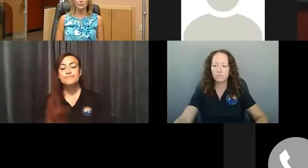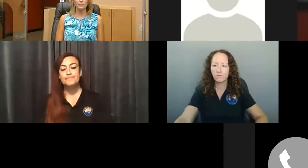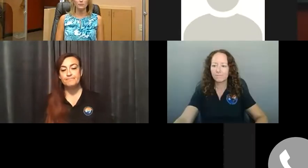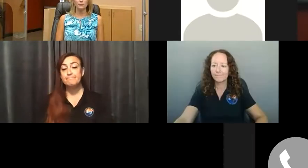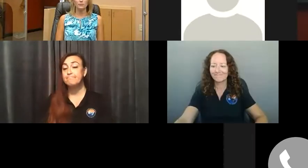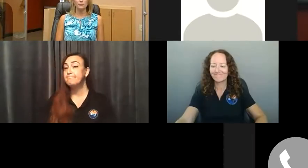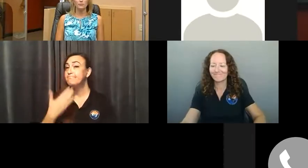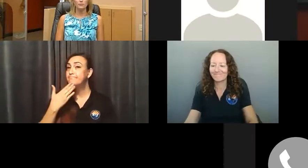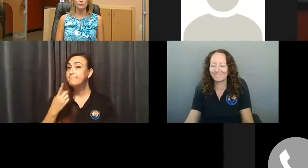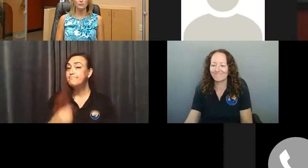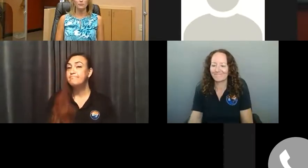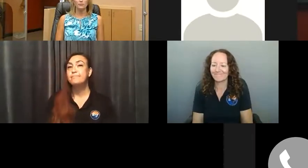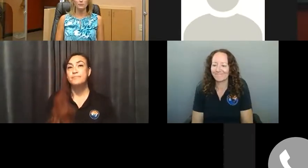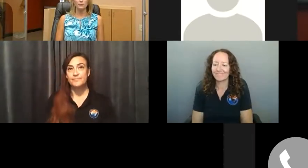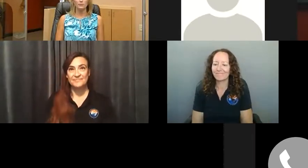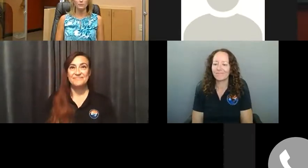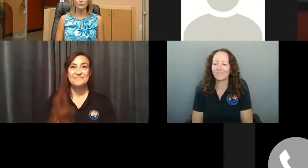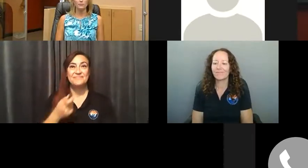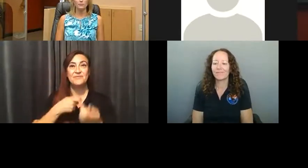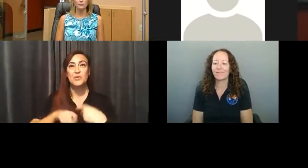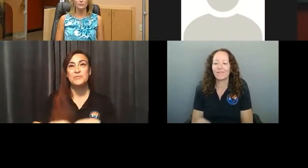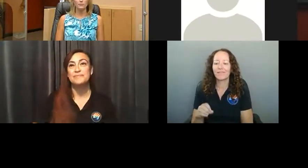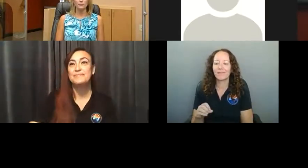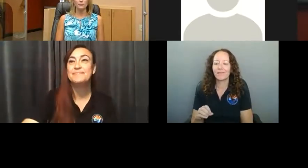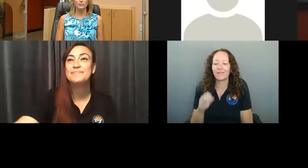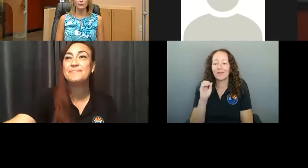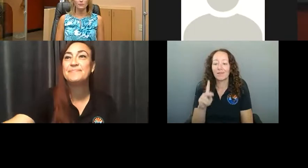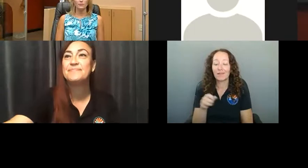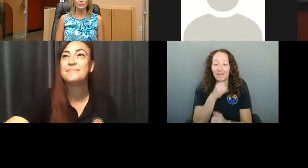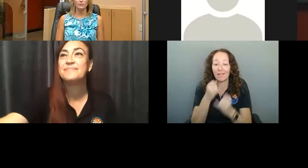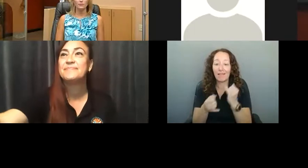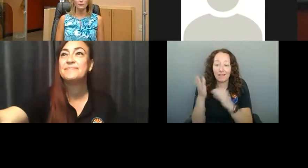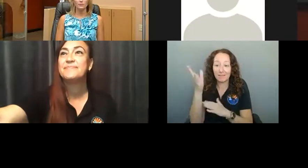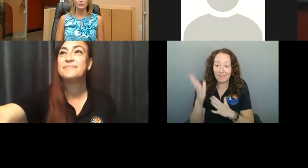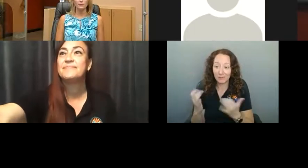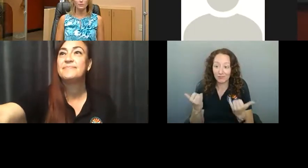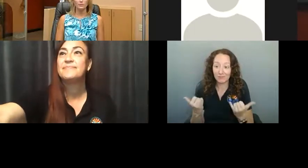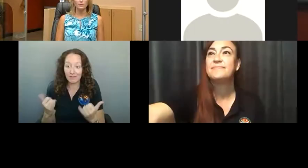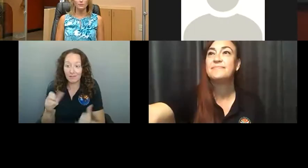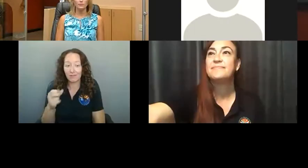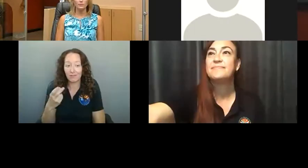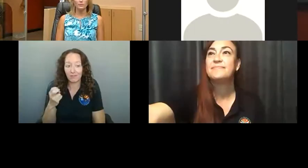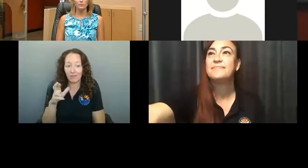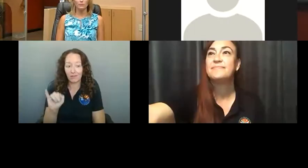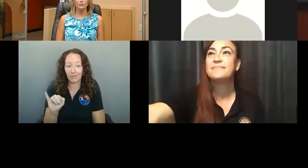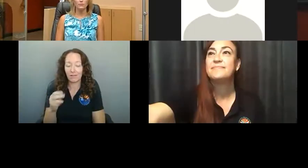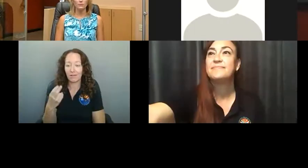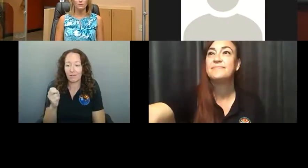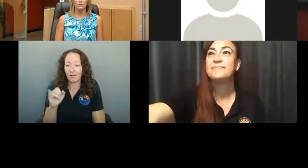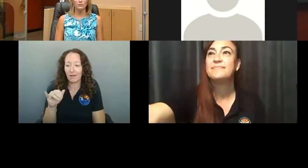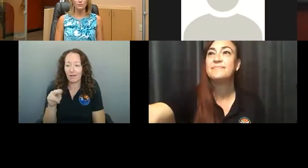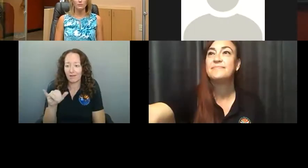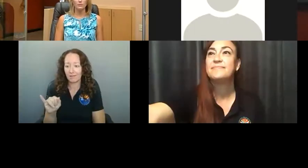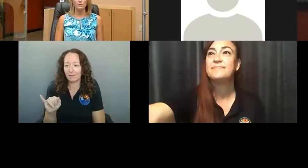right, last speaker we have today is Sherry Heine with the Save Our Bars campaign,